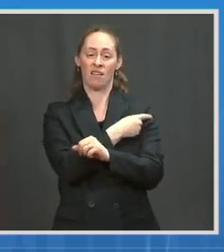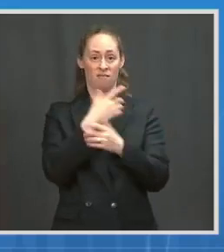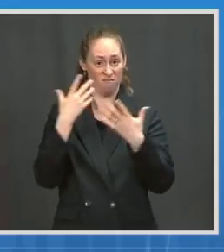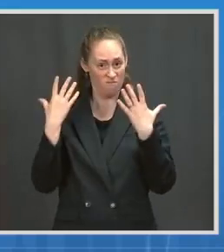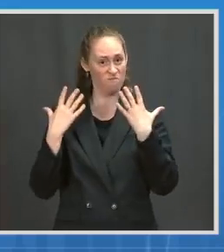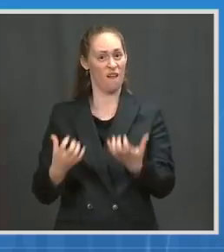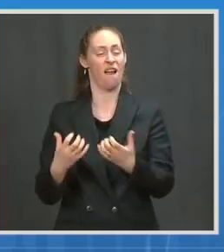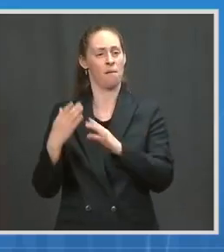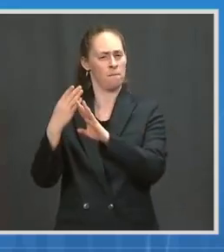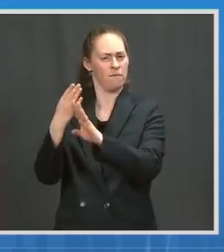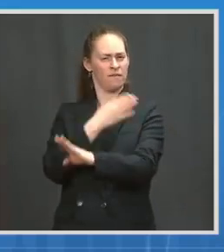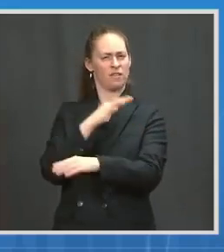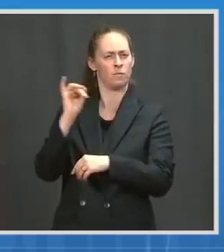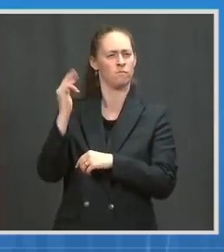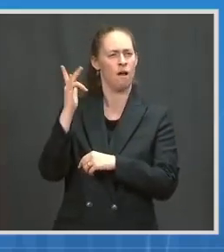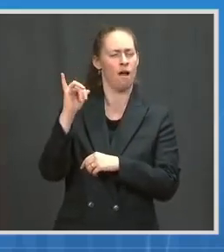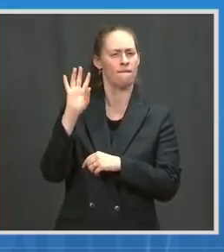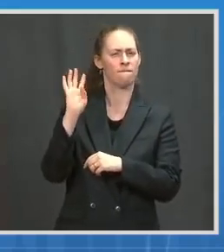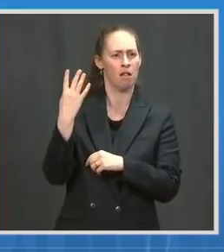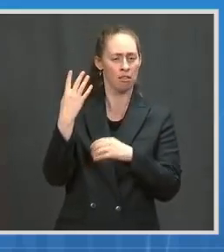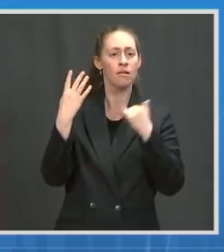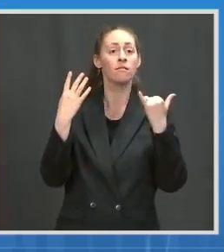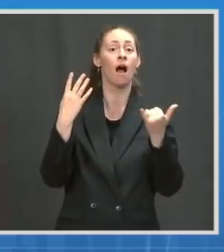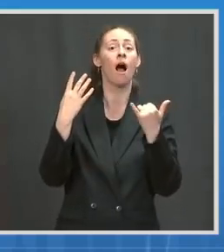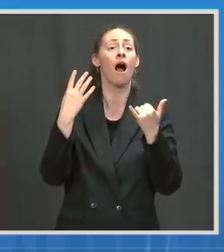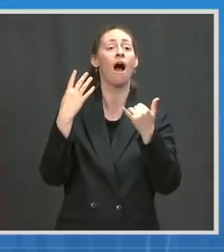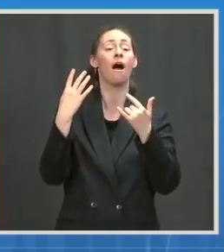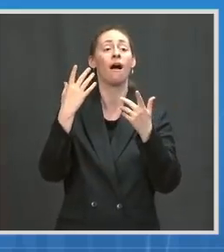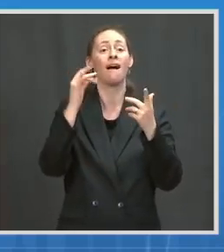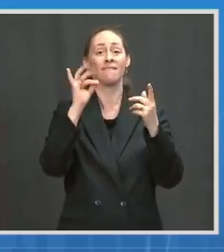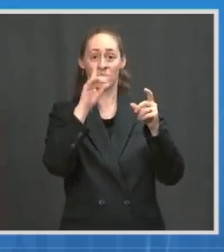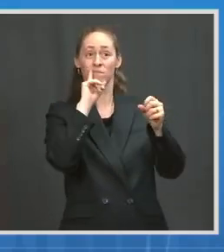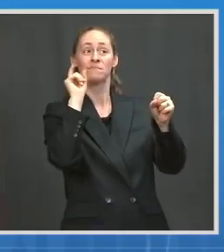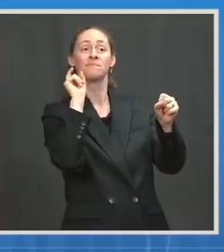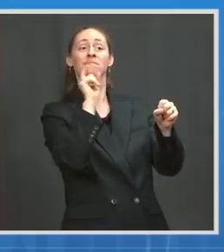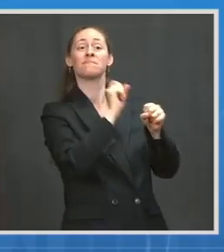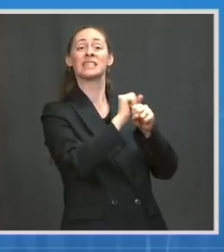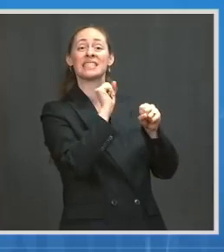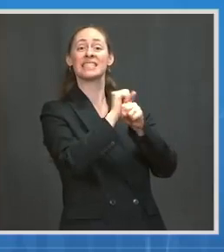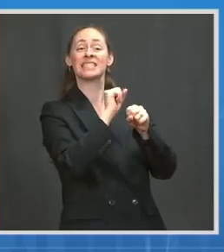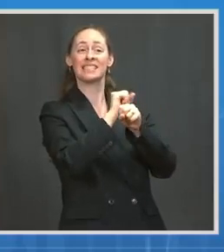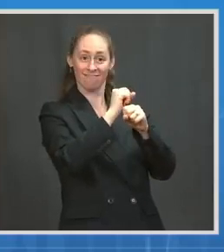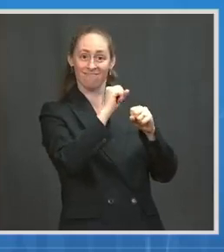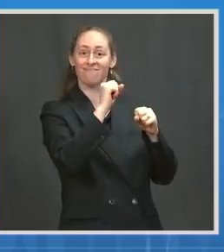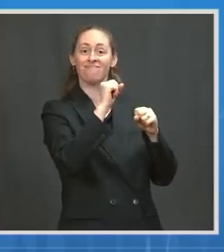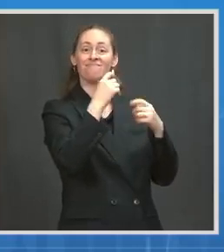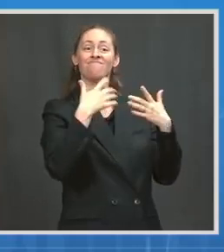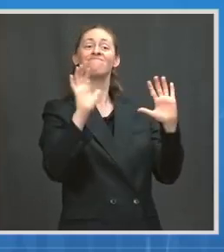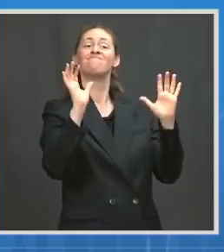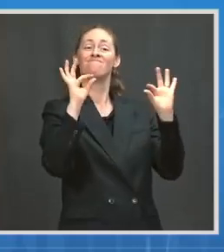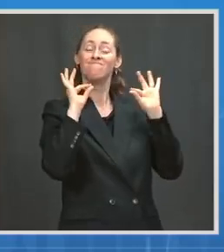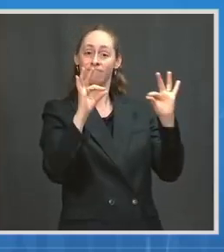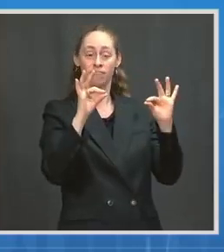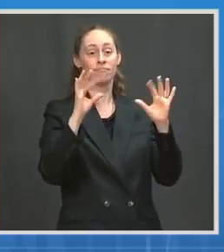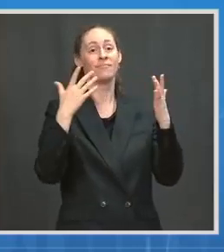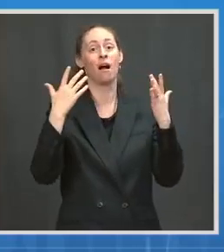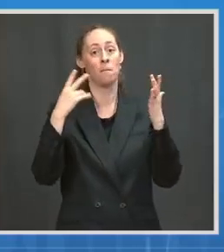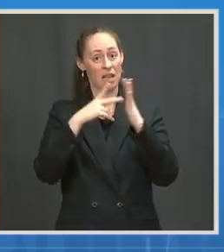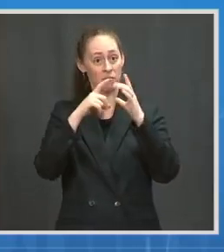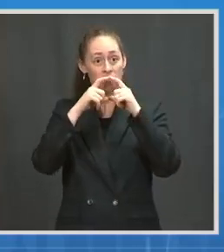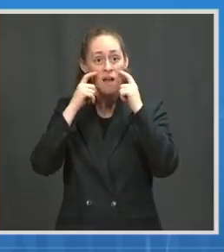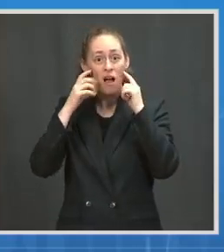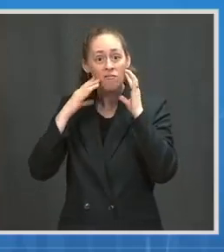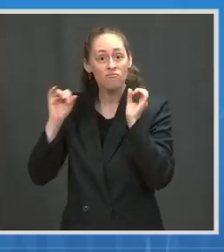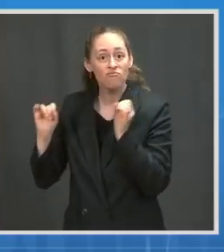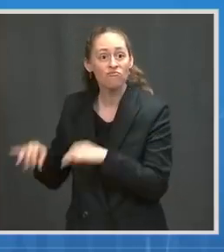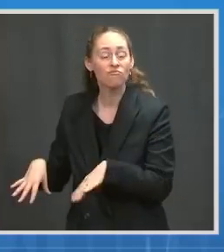know, should people expect or hope for the country to look like, whether that be their mask wearing, businesses opening, sports games, you know,